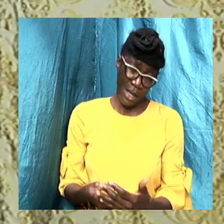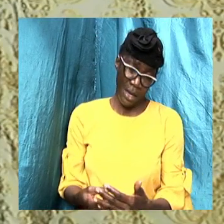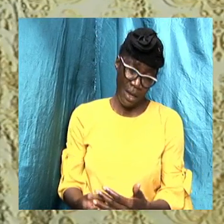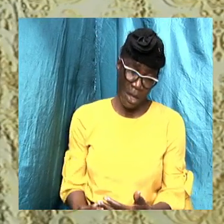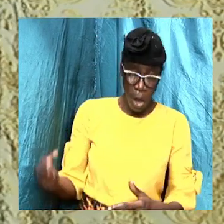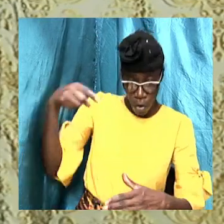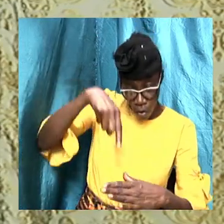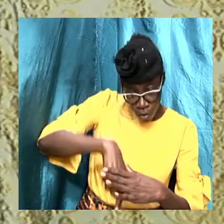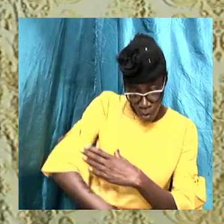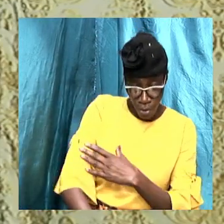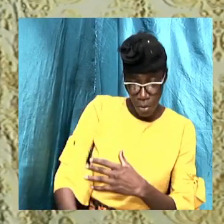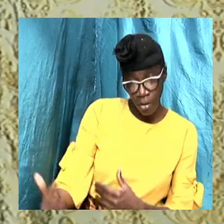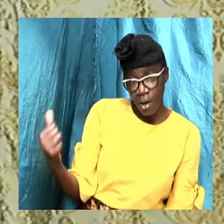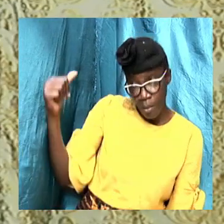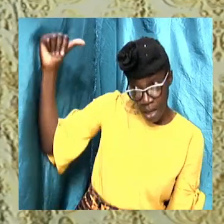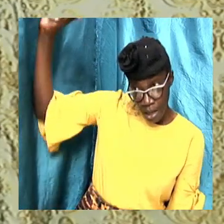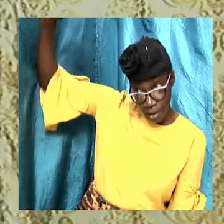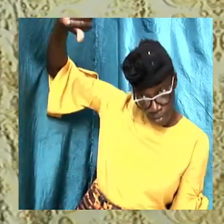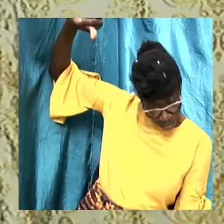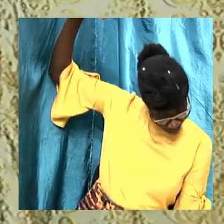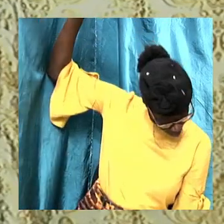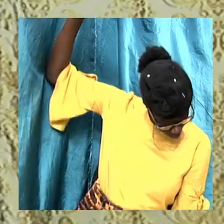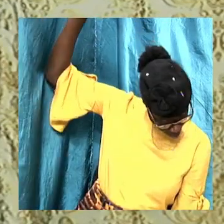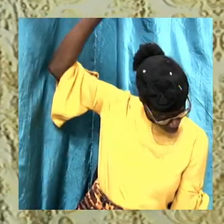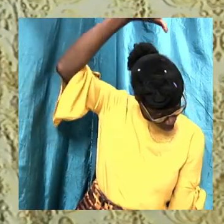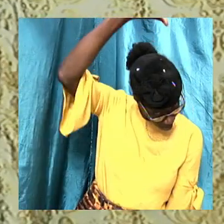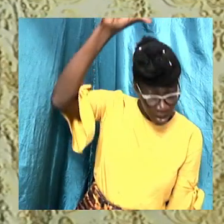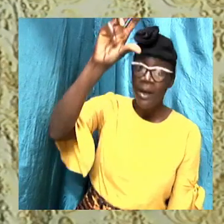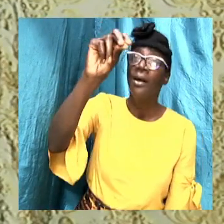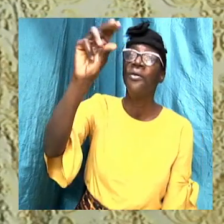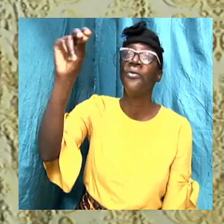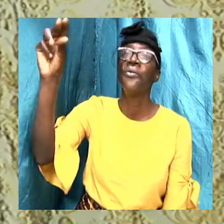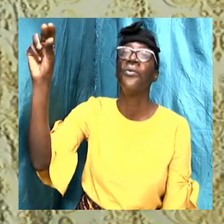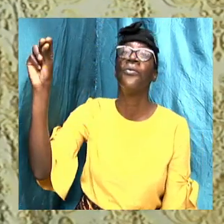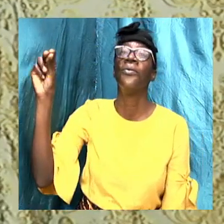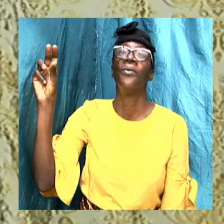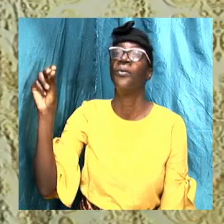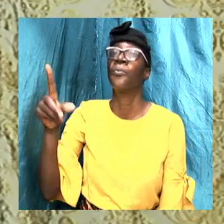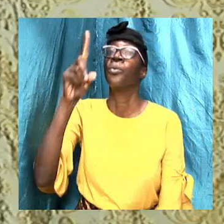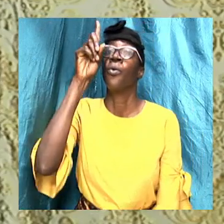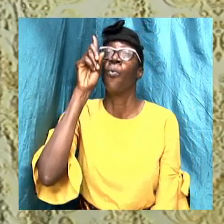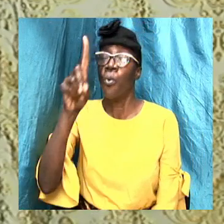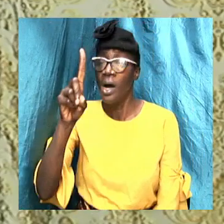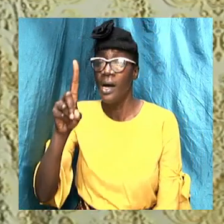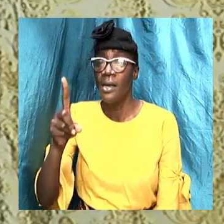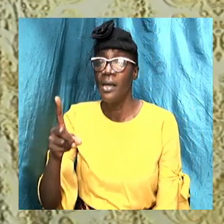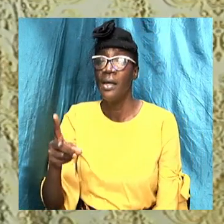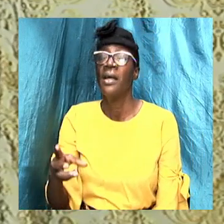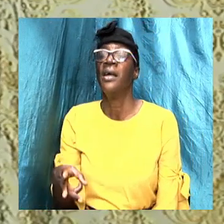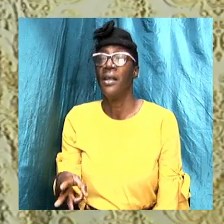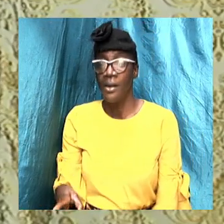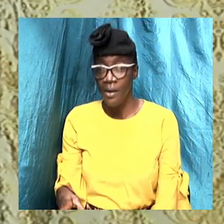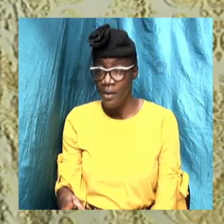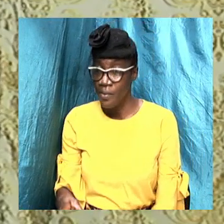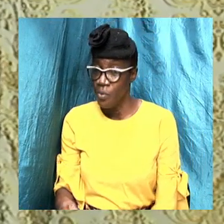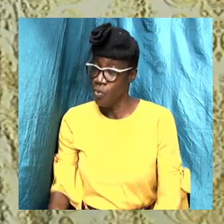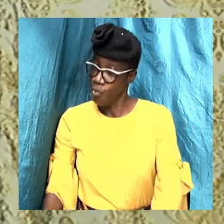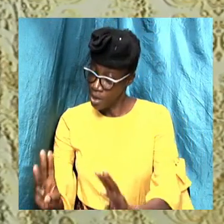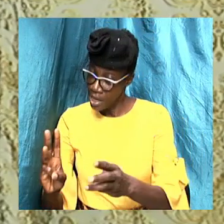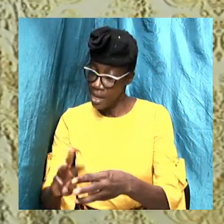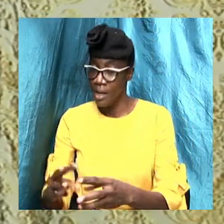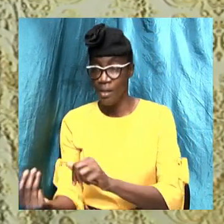it just can't work So there is one mode for baptism and that is